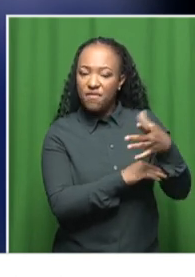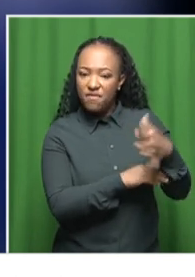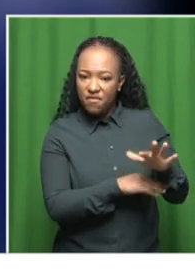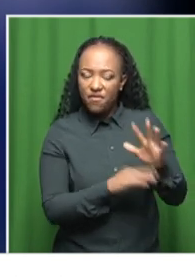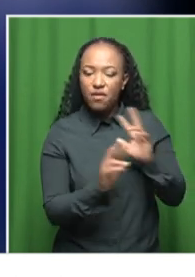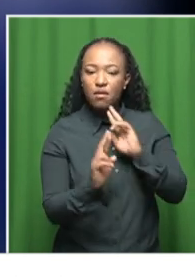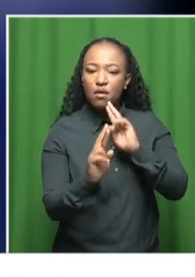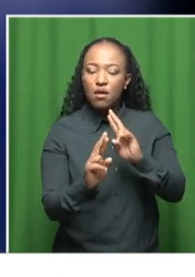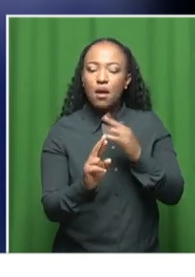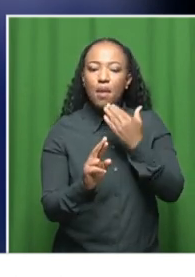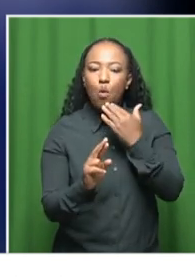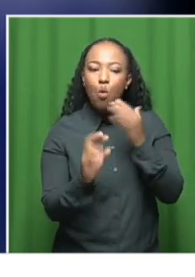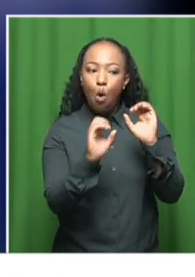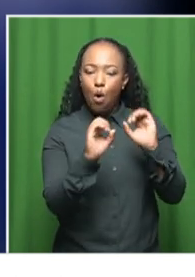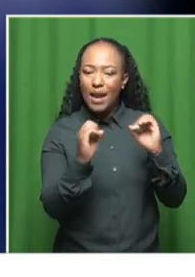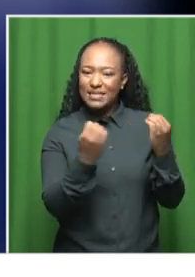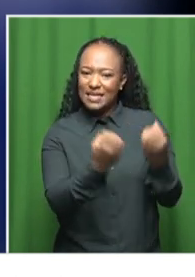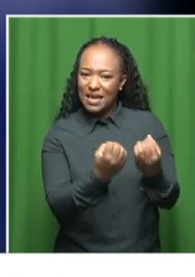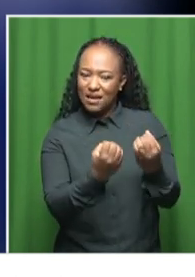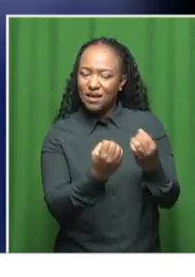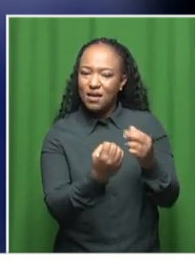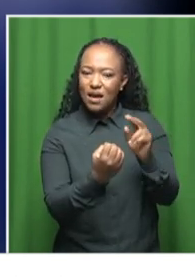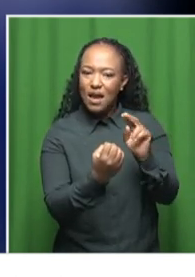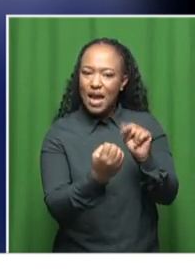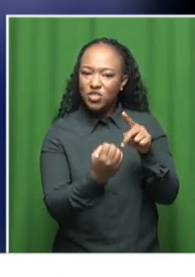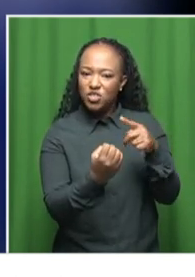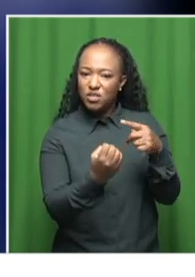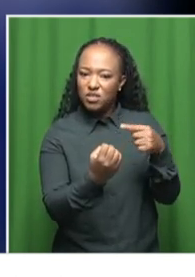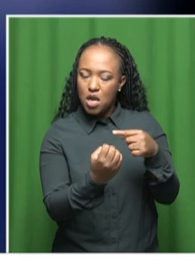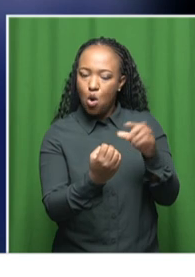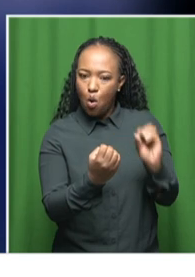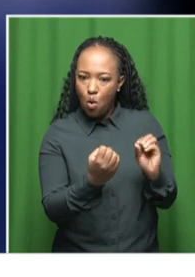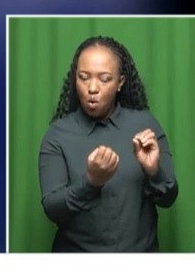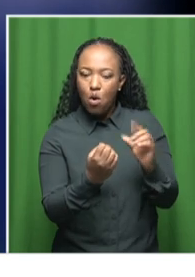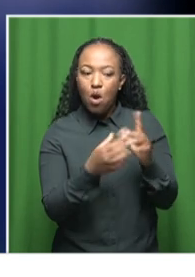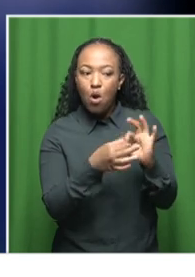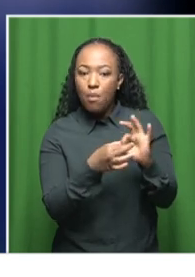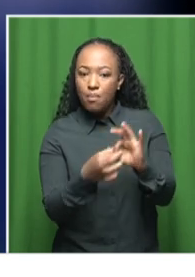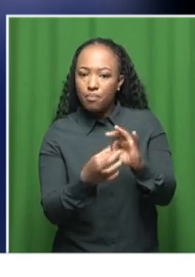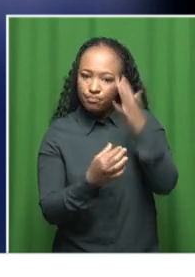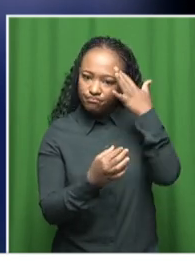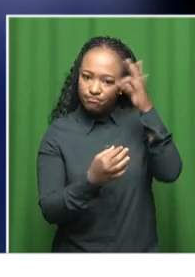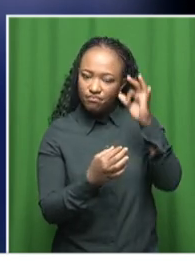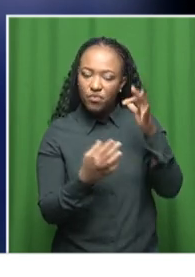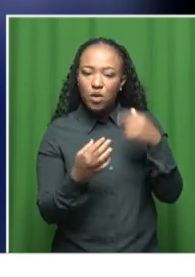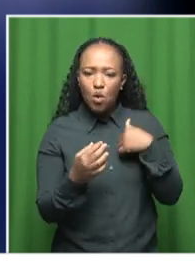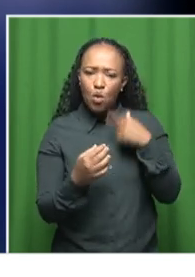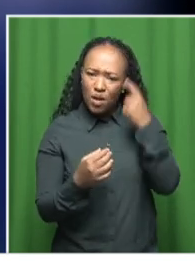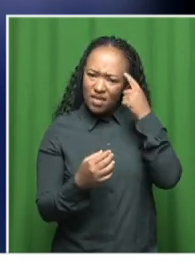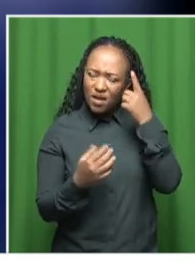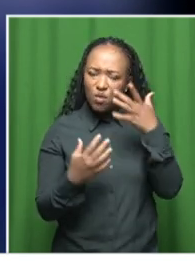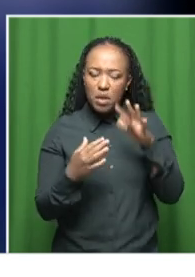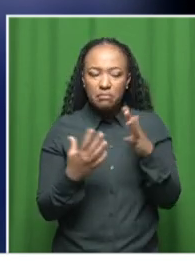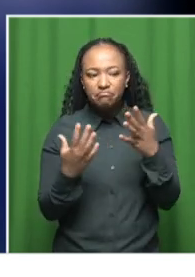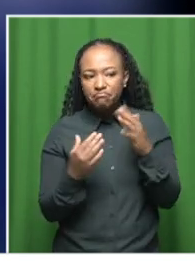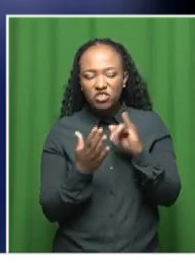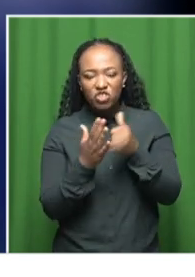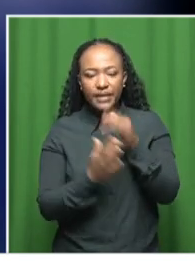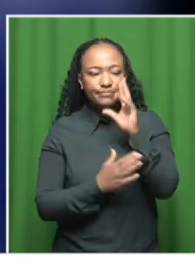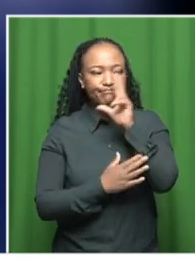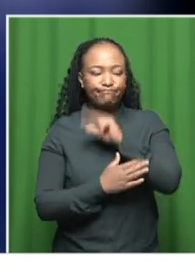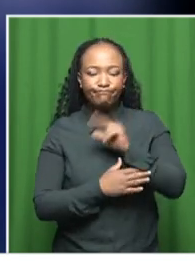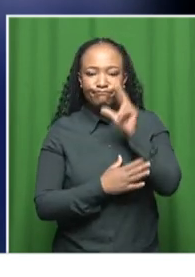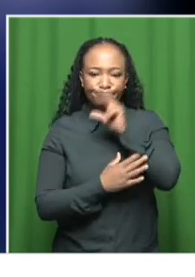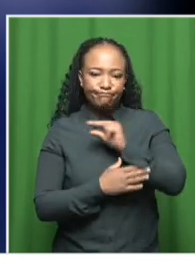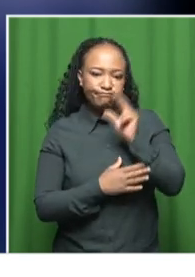done by the civil society organization. So in terms of the commitment from government, I think we get lip service, but we